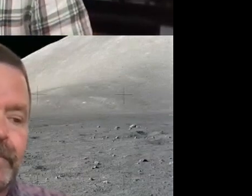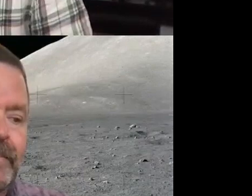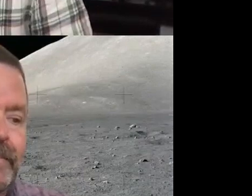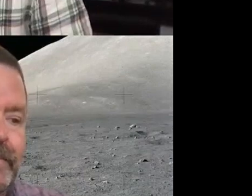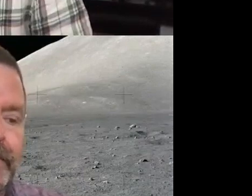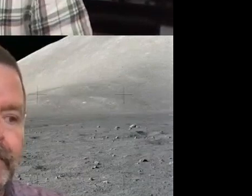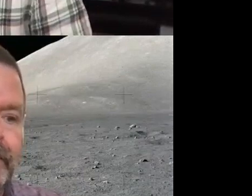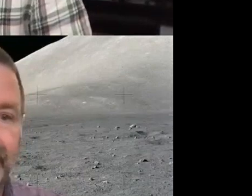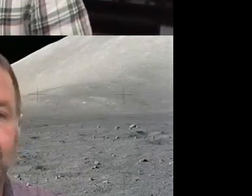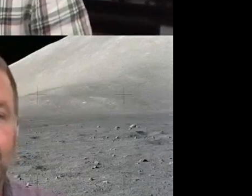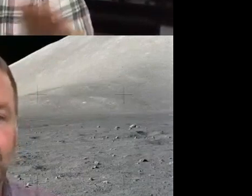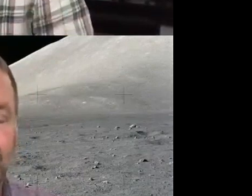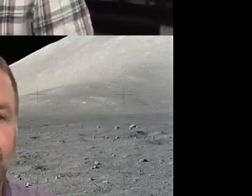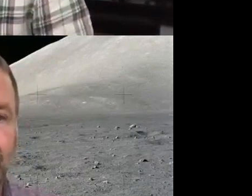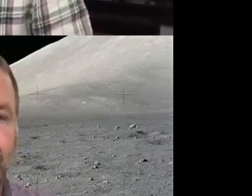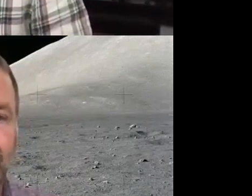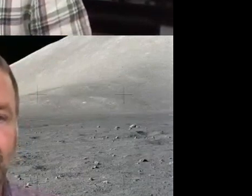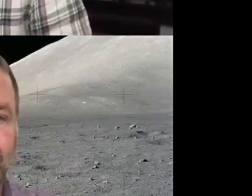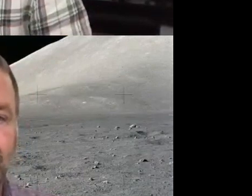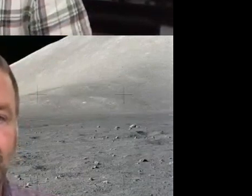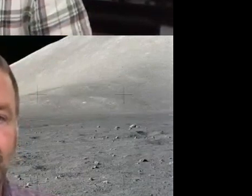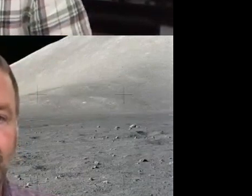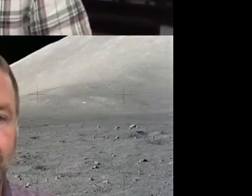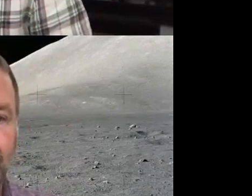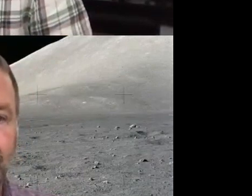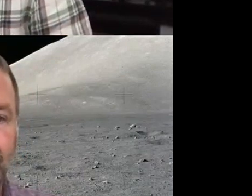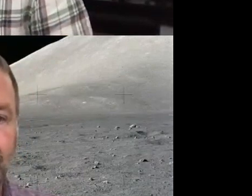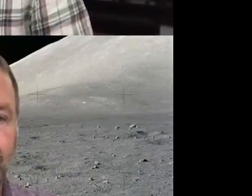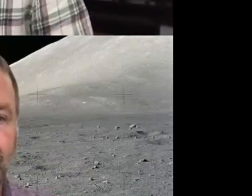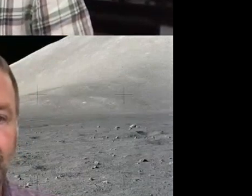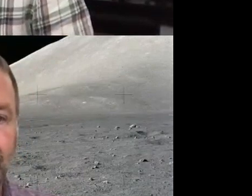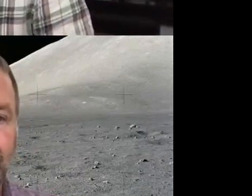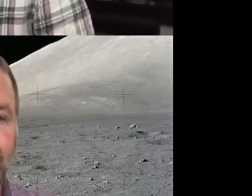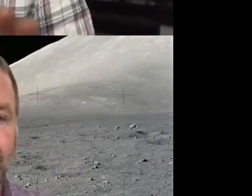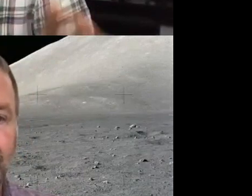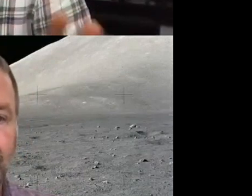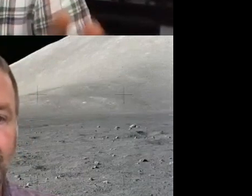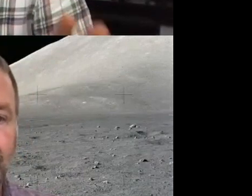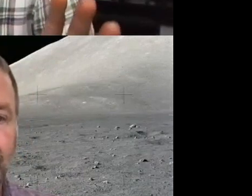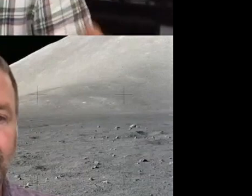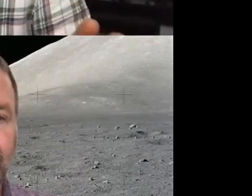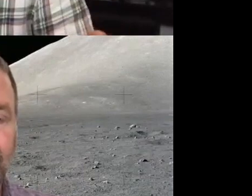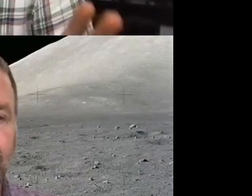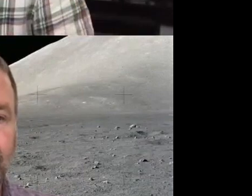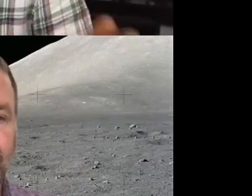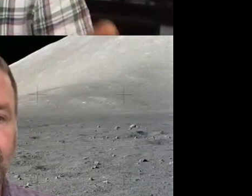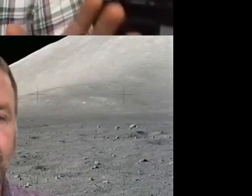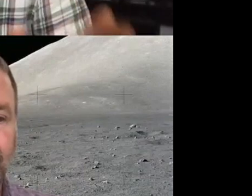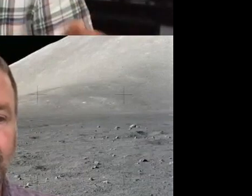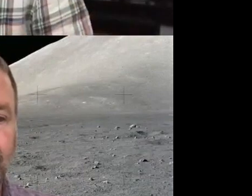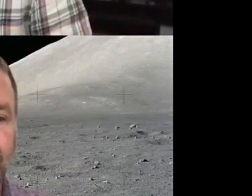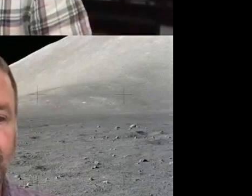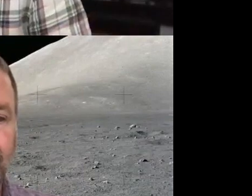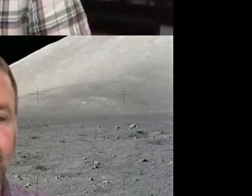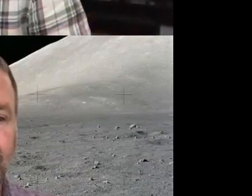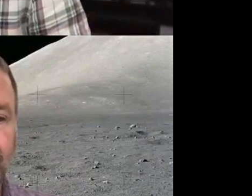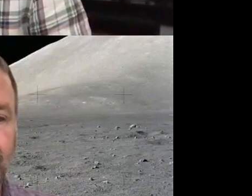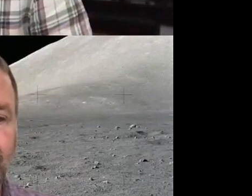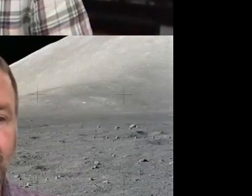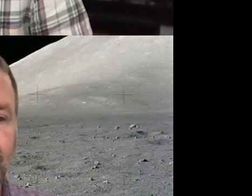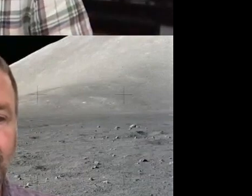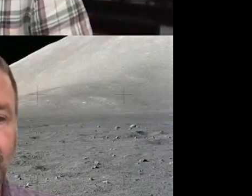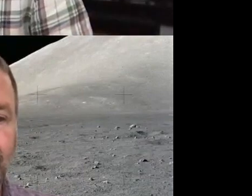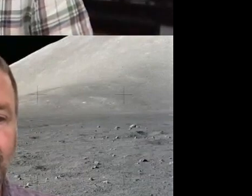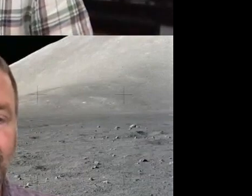four days of meeting, that gives me a lot of encouragement, actually, that going forward, those your bullet point number 9 and 10 are